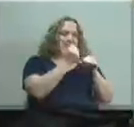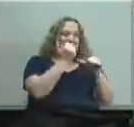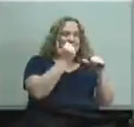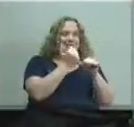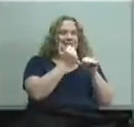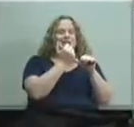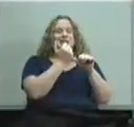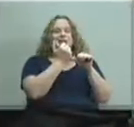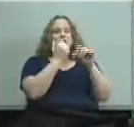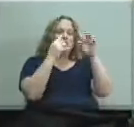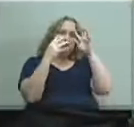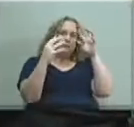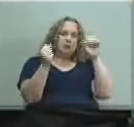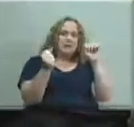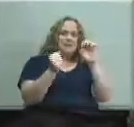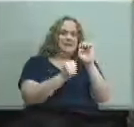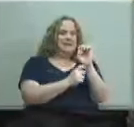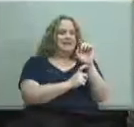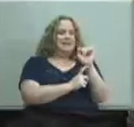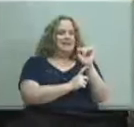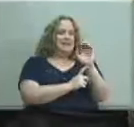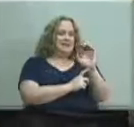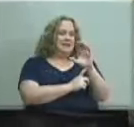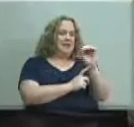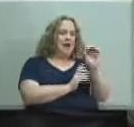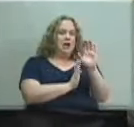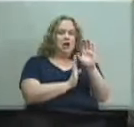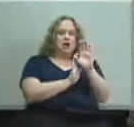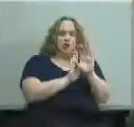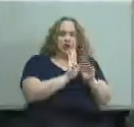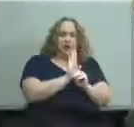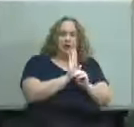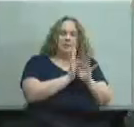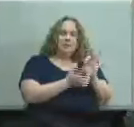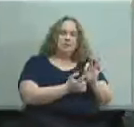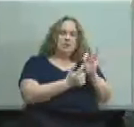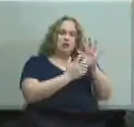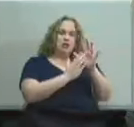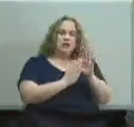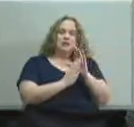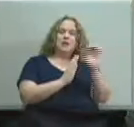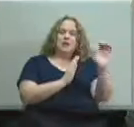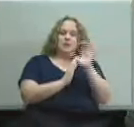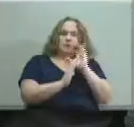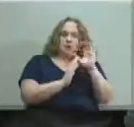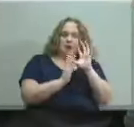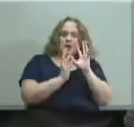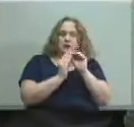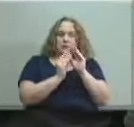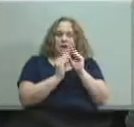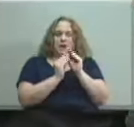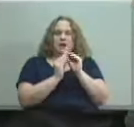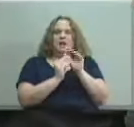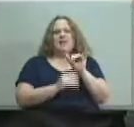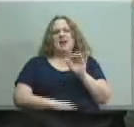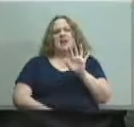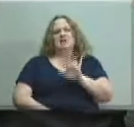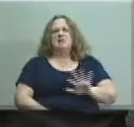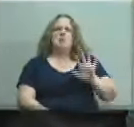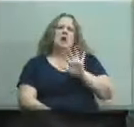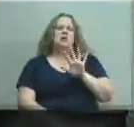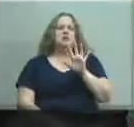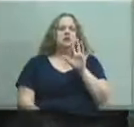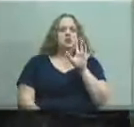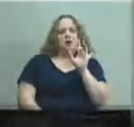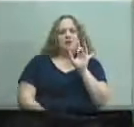and curriculum specialists and we spoke to the principals communication committee which probably has 20 or 25 principals on it